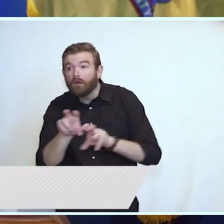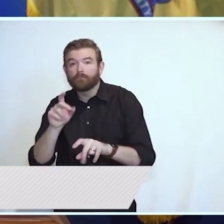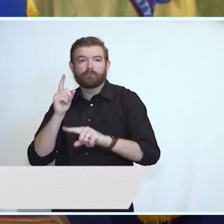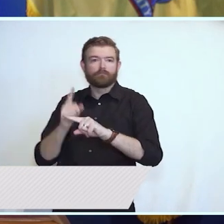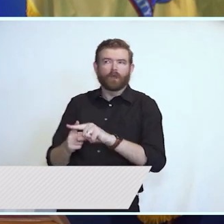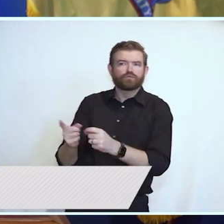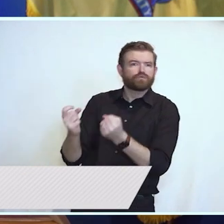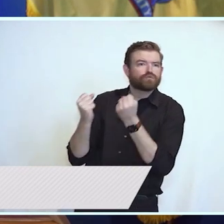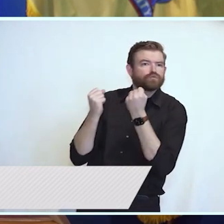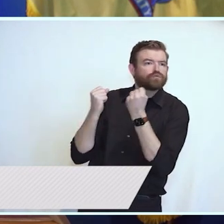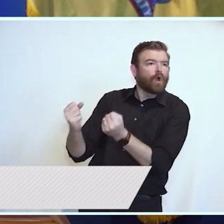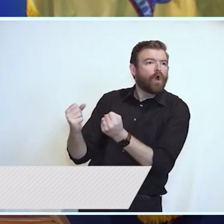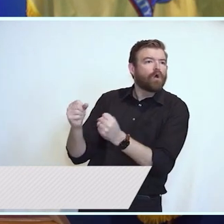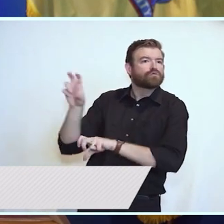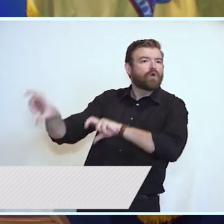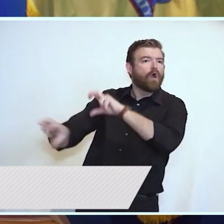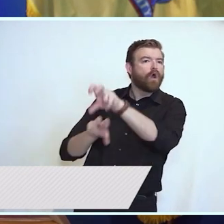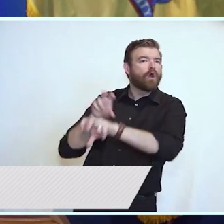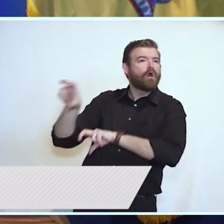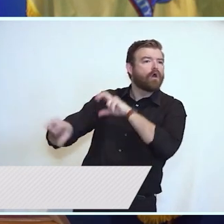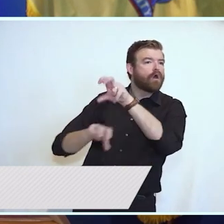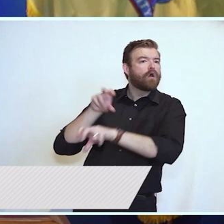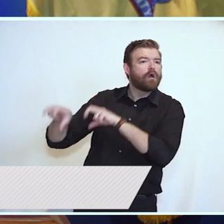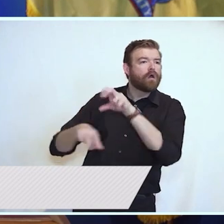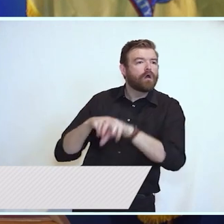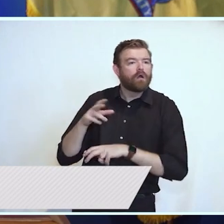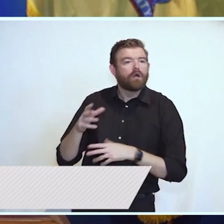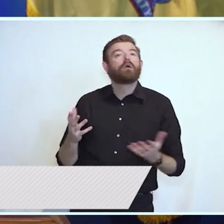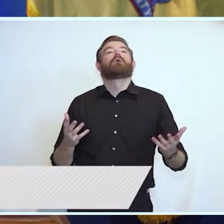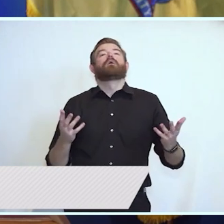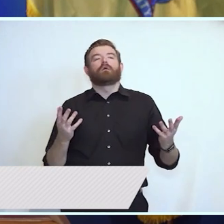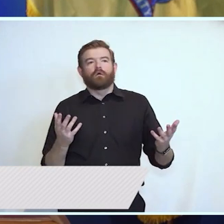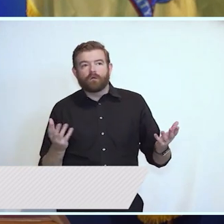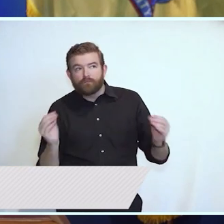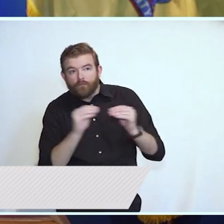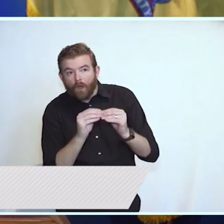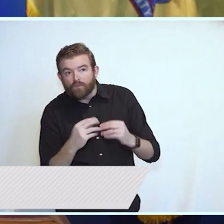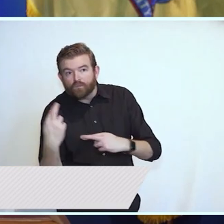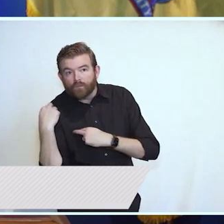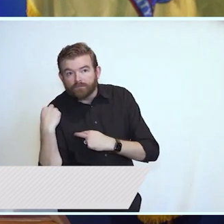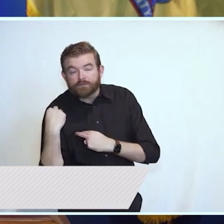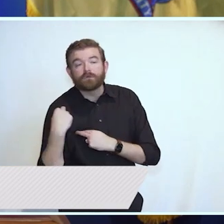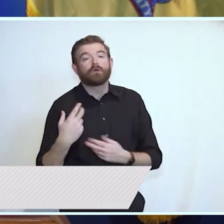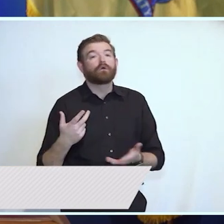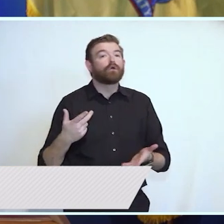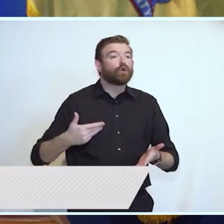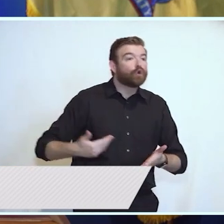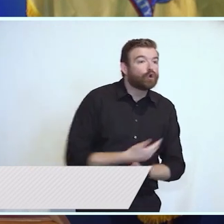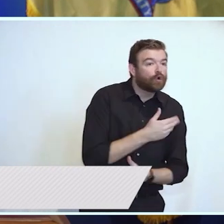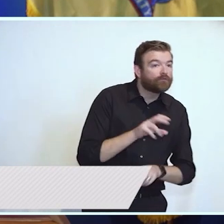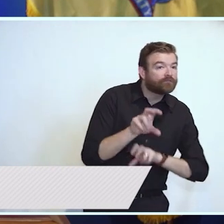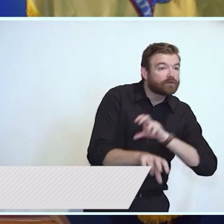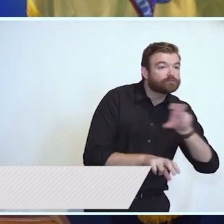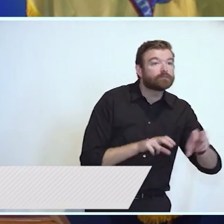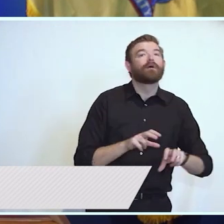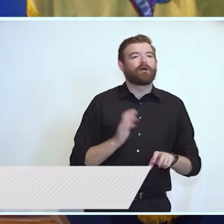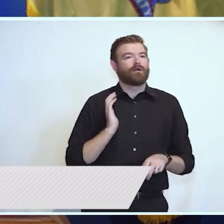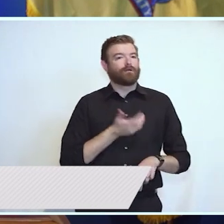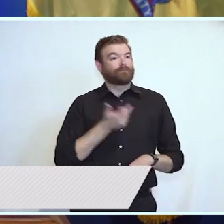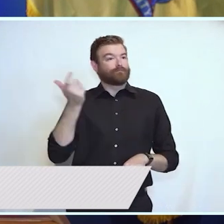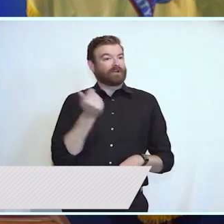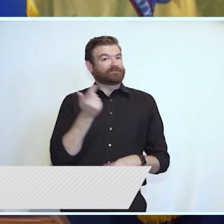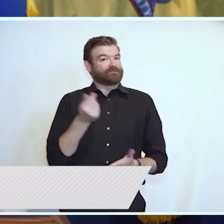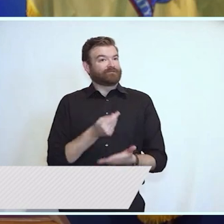investment strategy, our pension funds are performing better than ever. And we've saved tomorrow's taxpayers